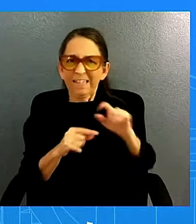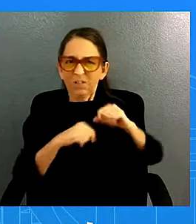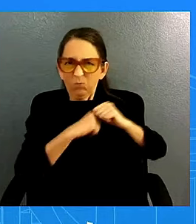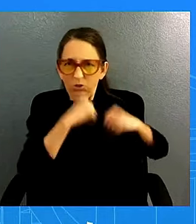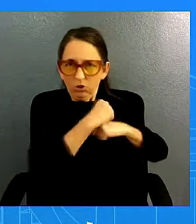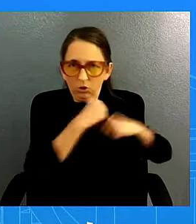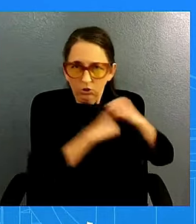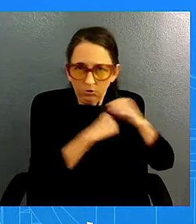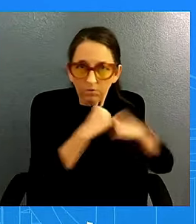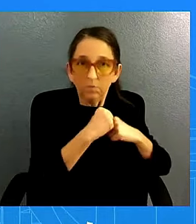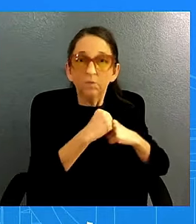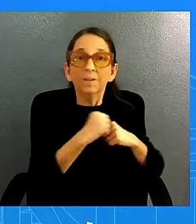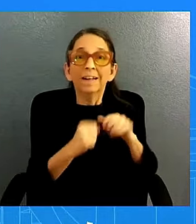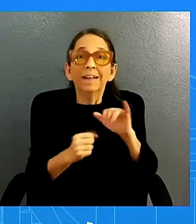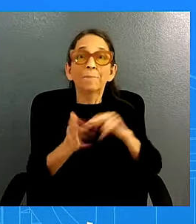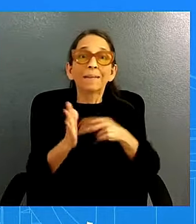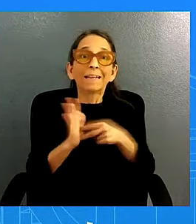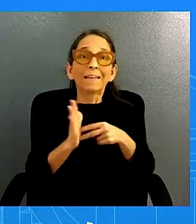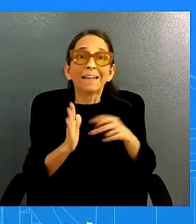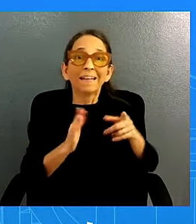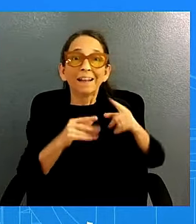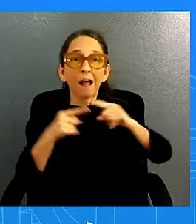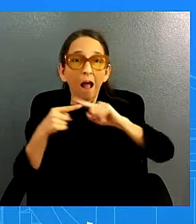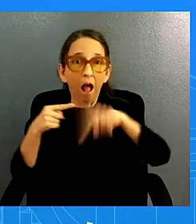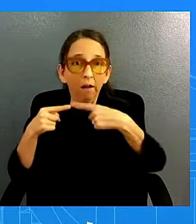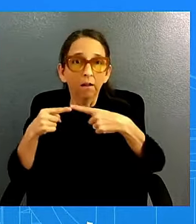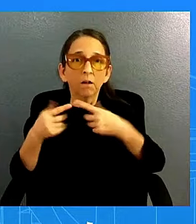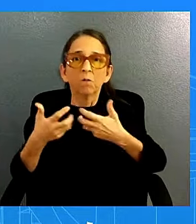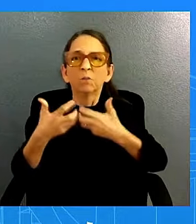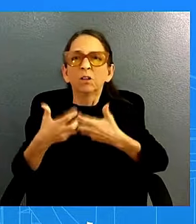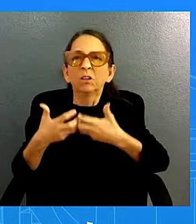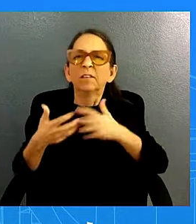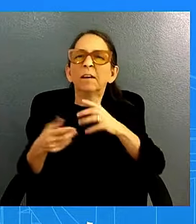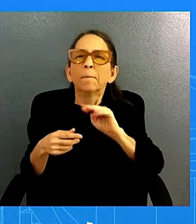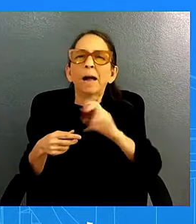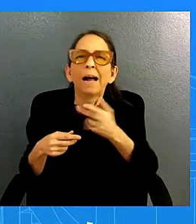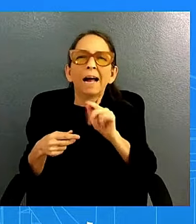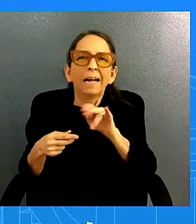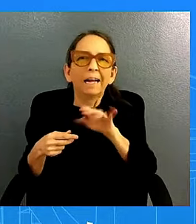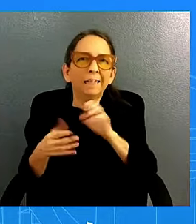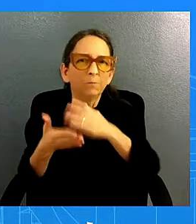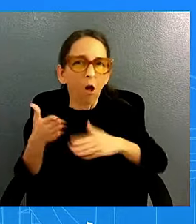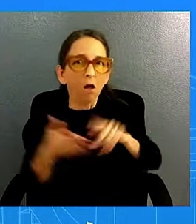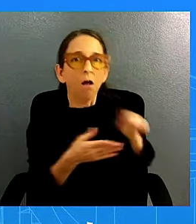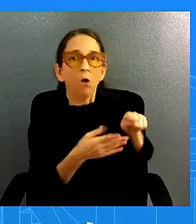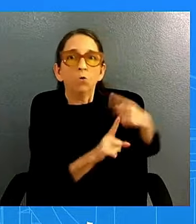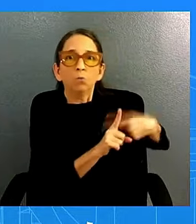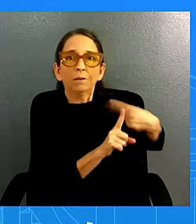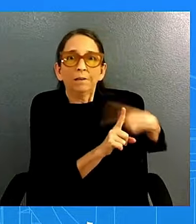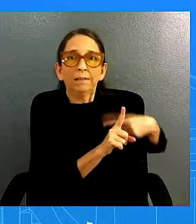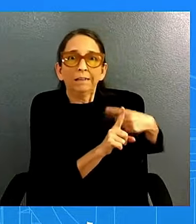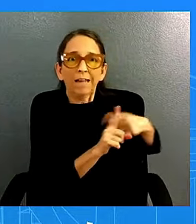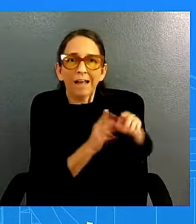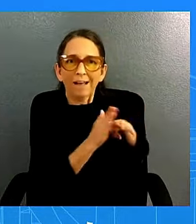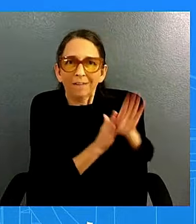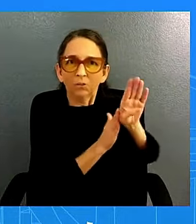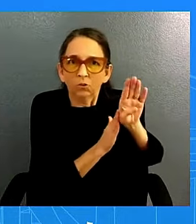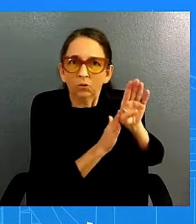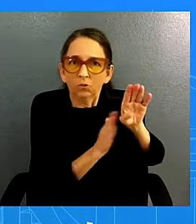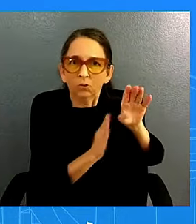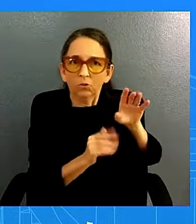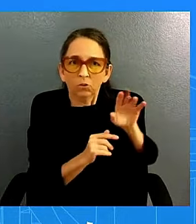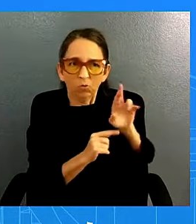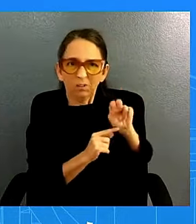part is that as rental inflation has rolled over and it really has i mean uh the inflation of rents was highly